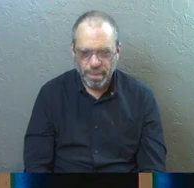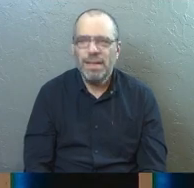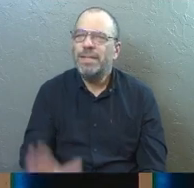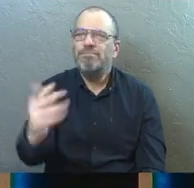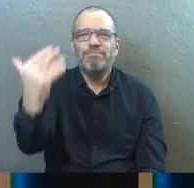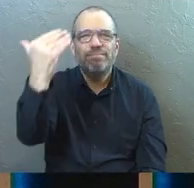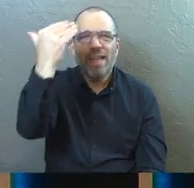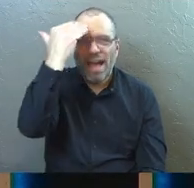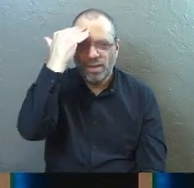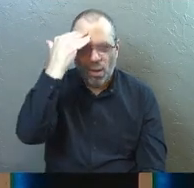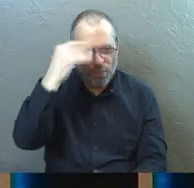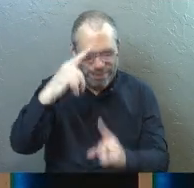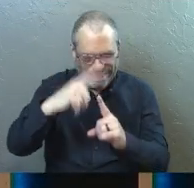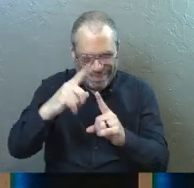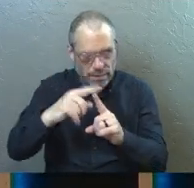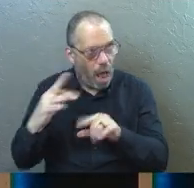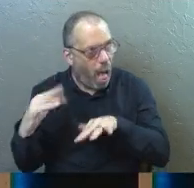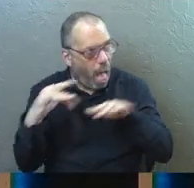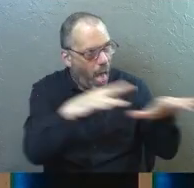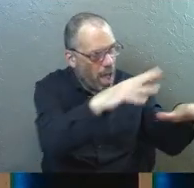I know you got t-shirts to get to.